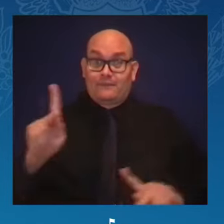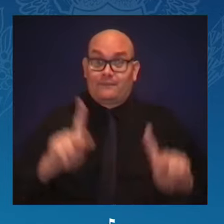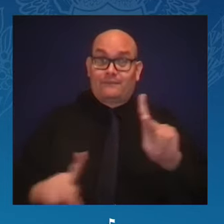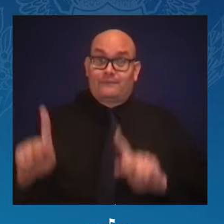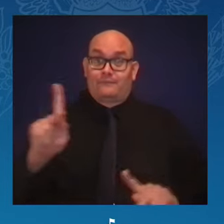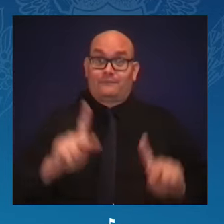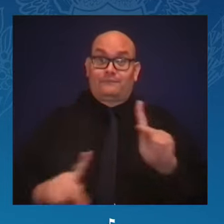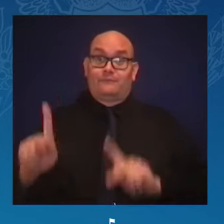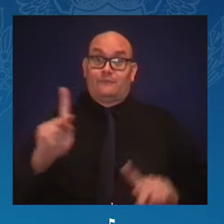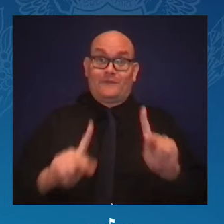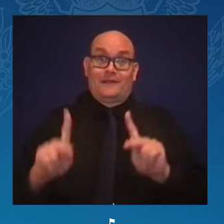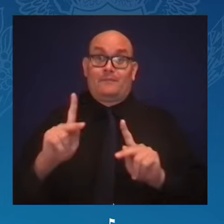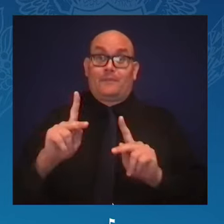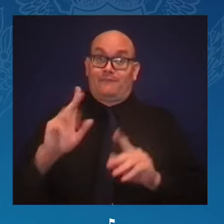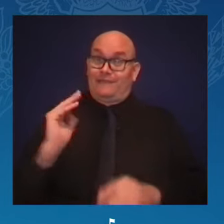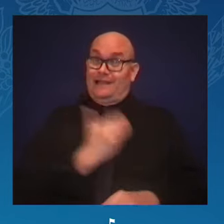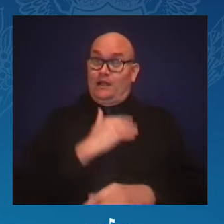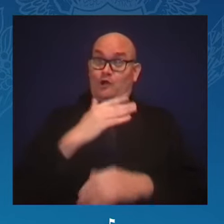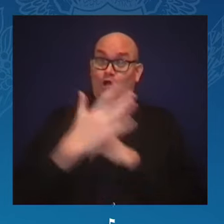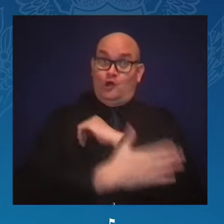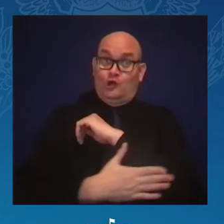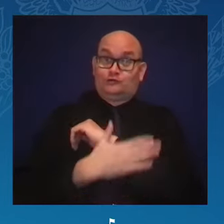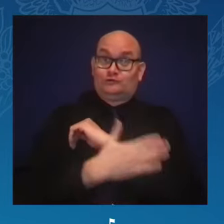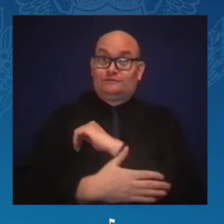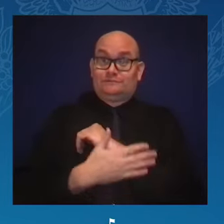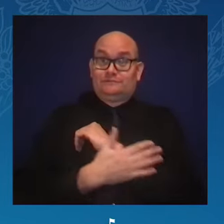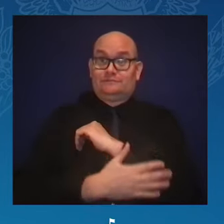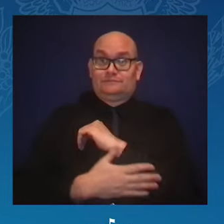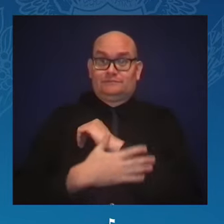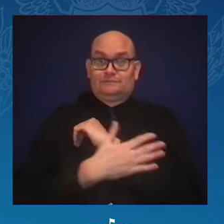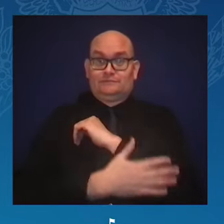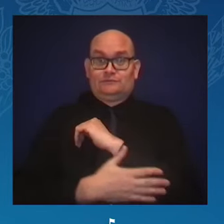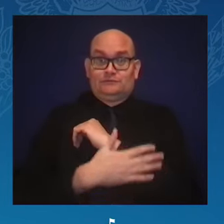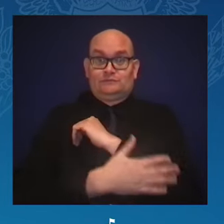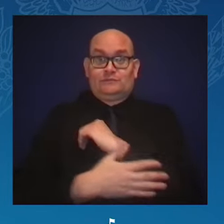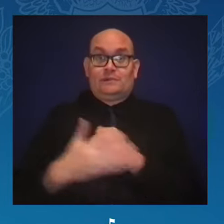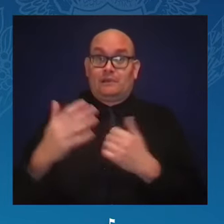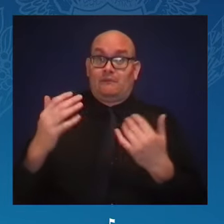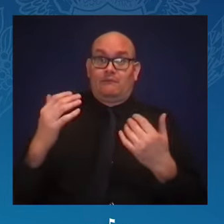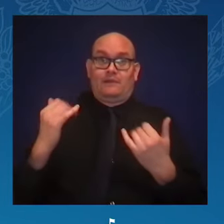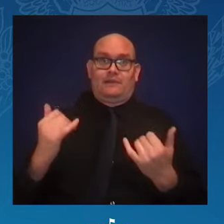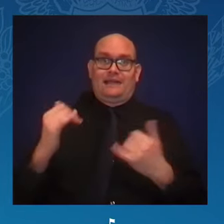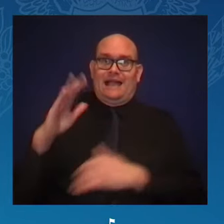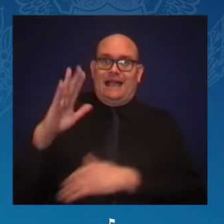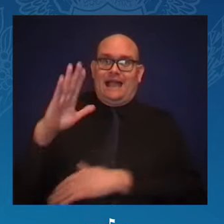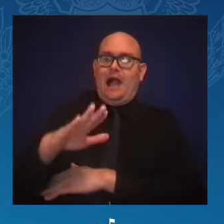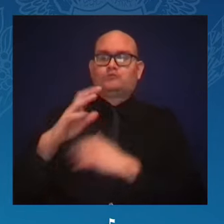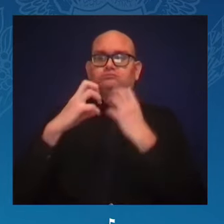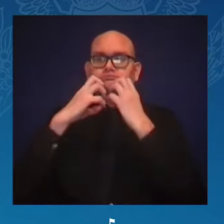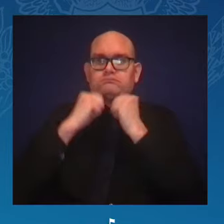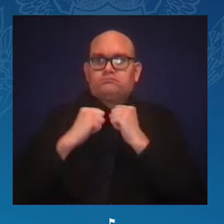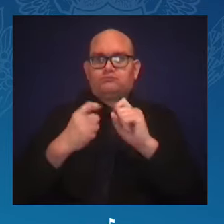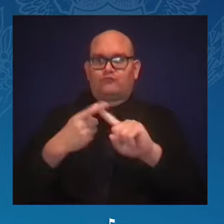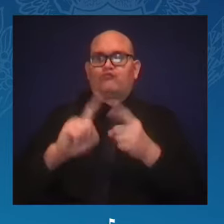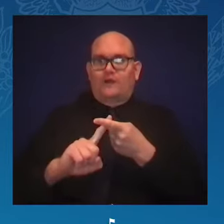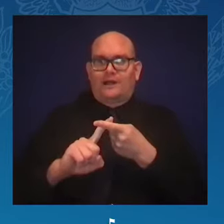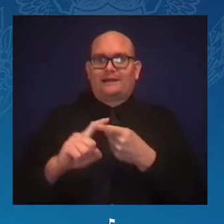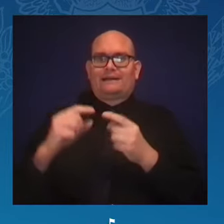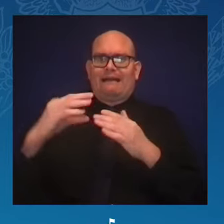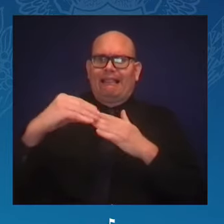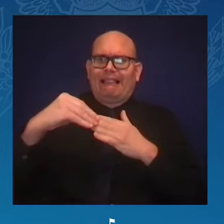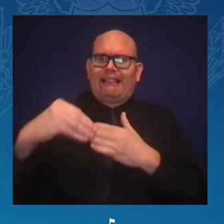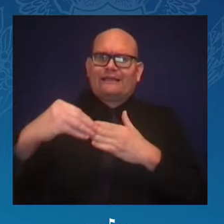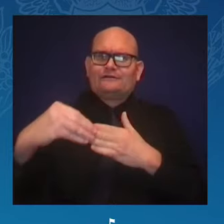So, it is so wonderful to be here this afternoon with all of the leaders who are present, including, of course,